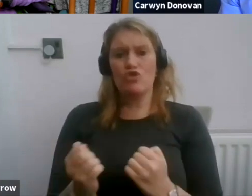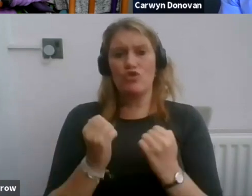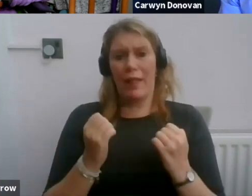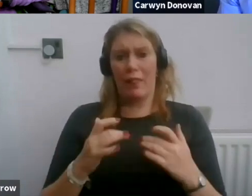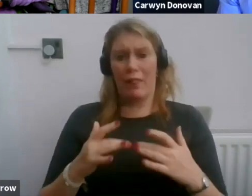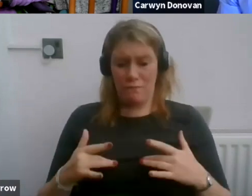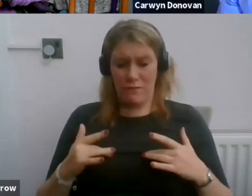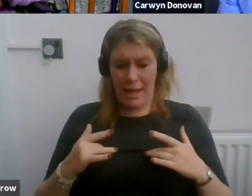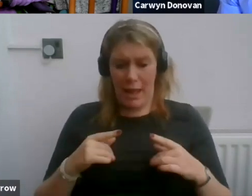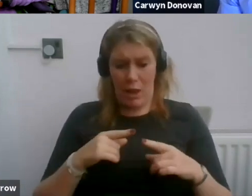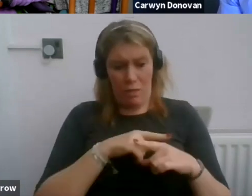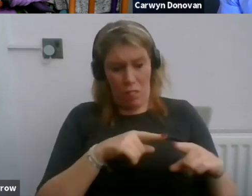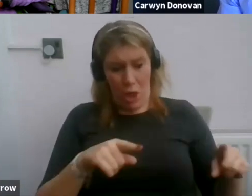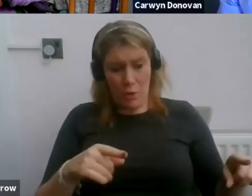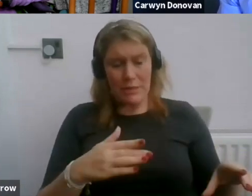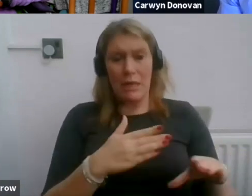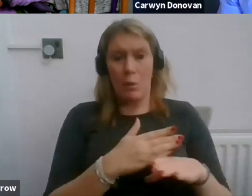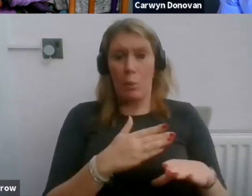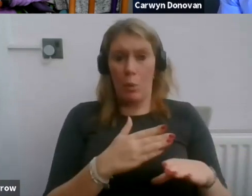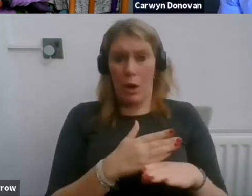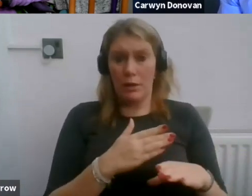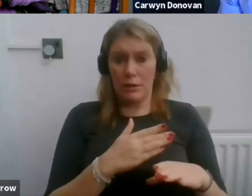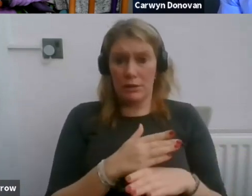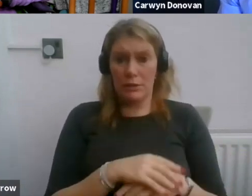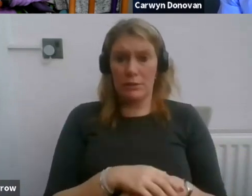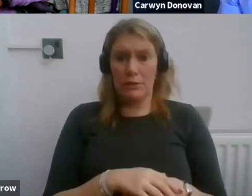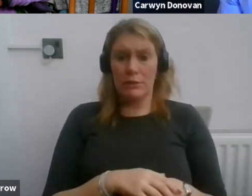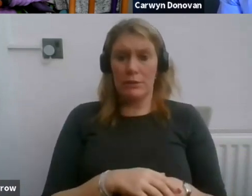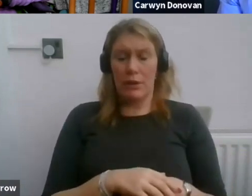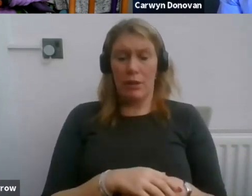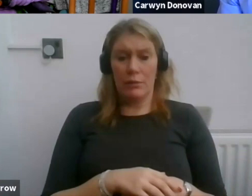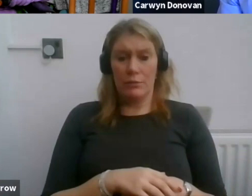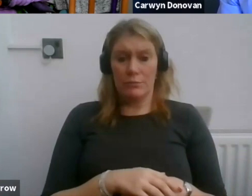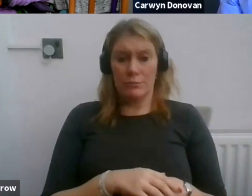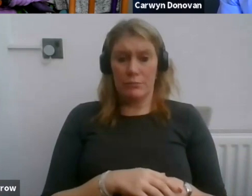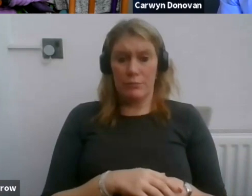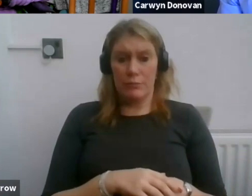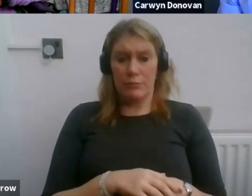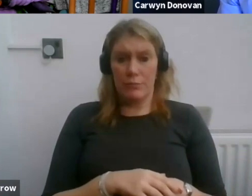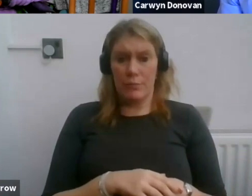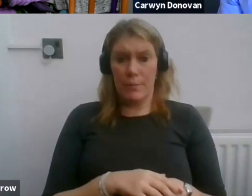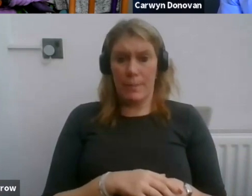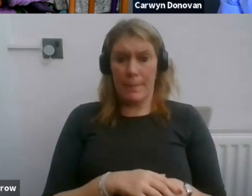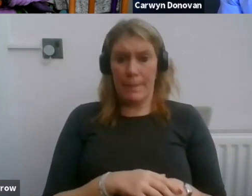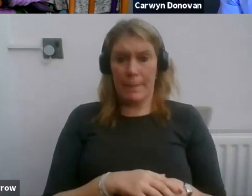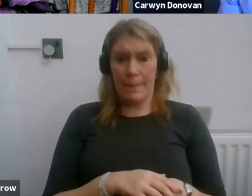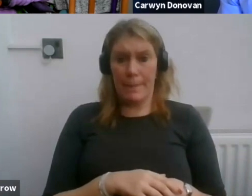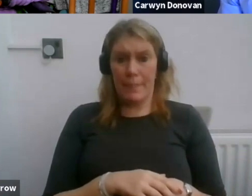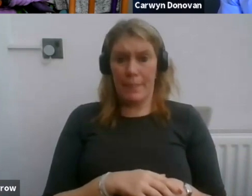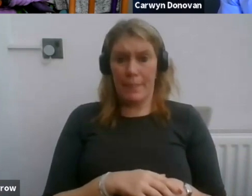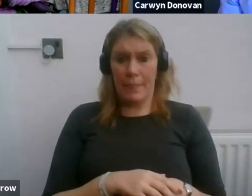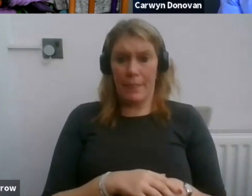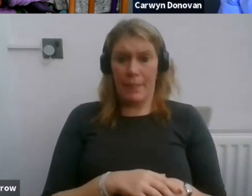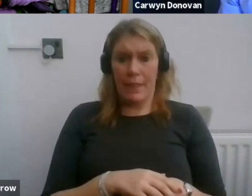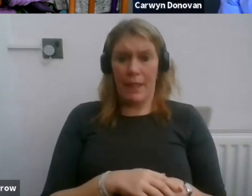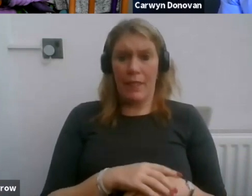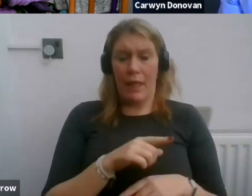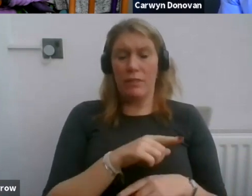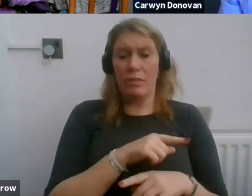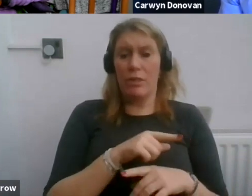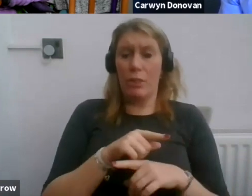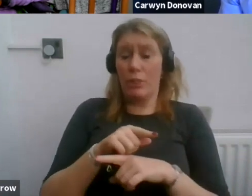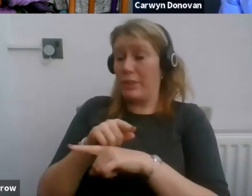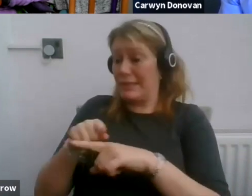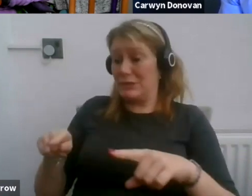in work, that these people should not be treated any less favourably